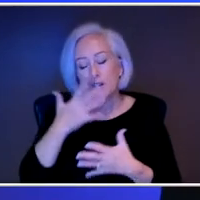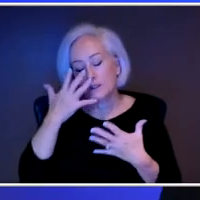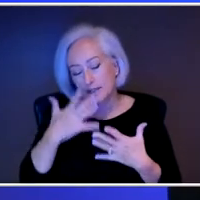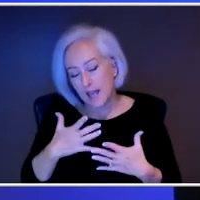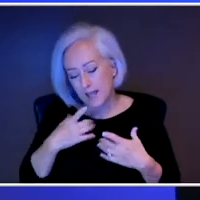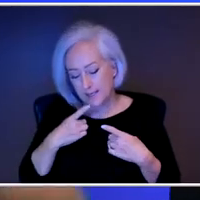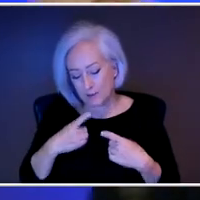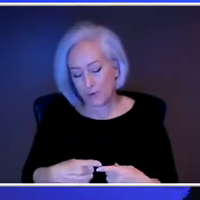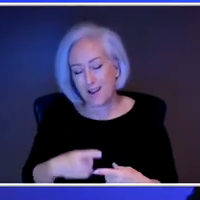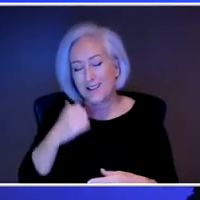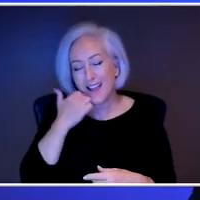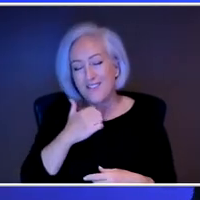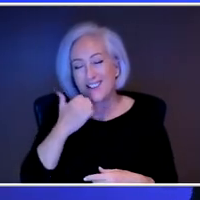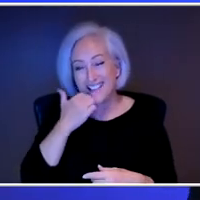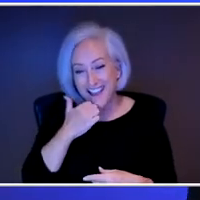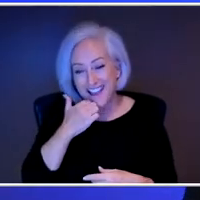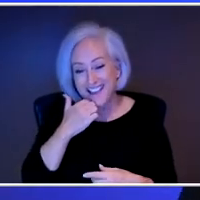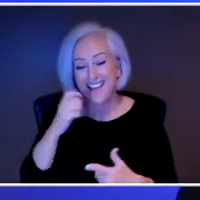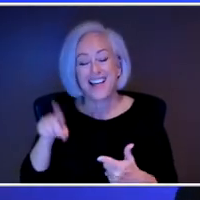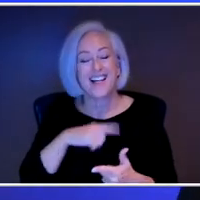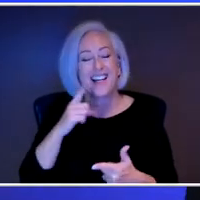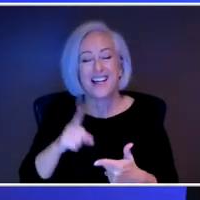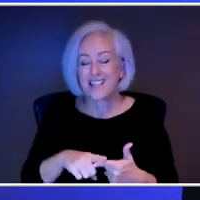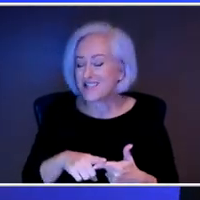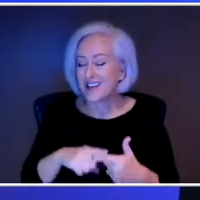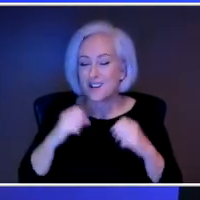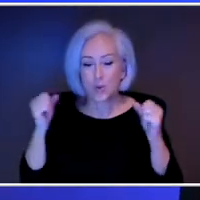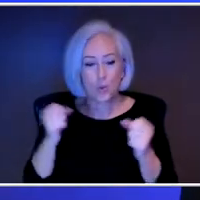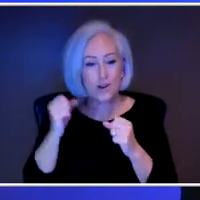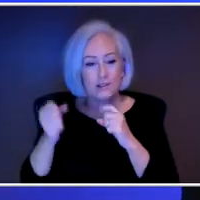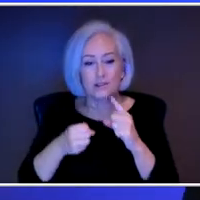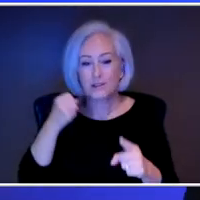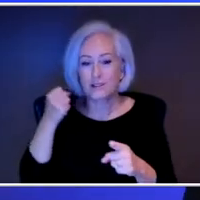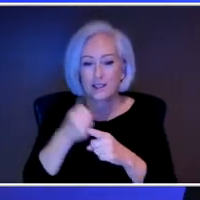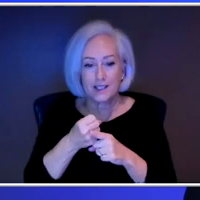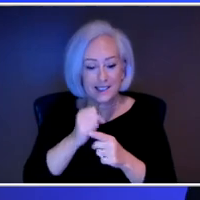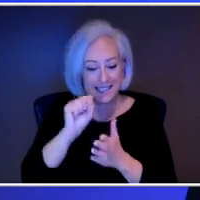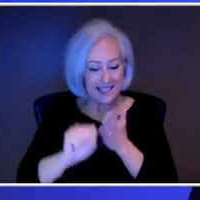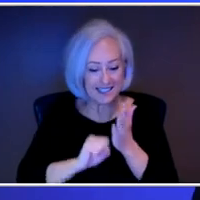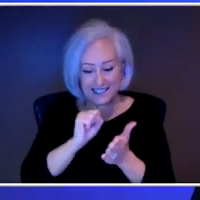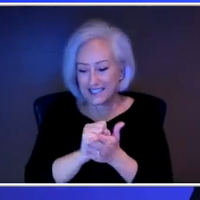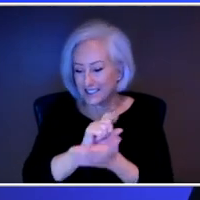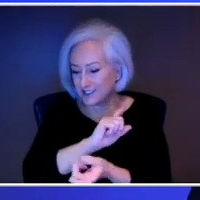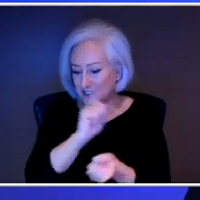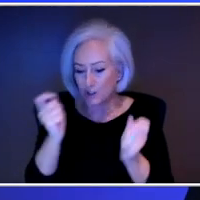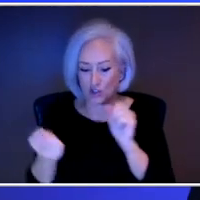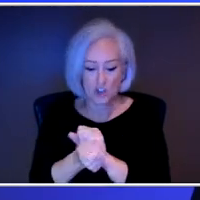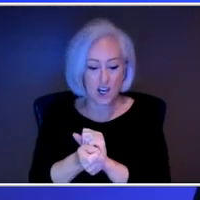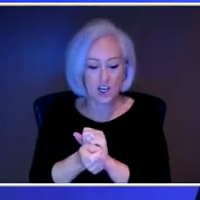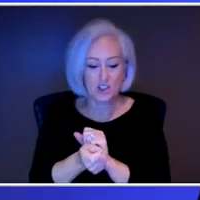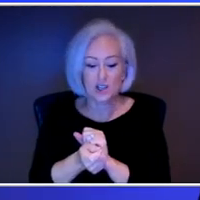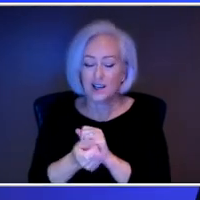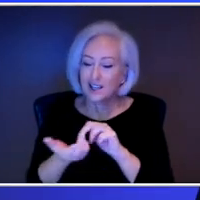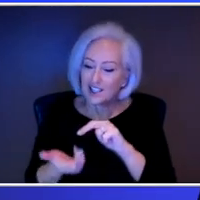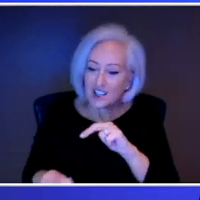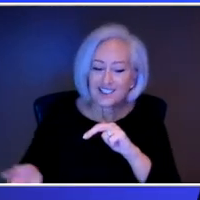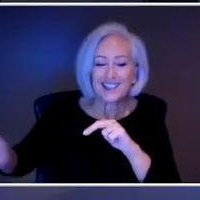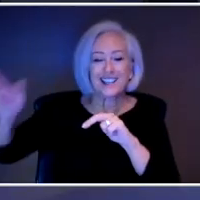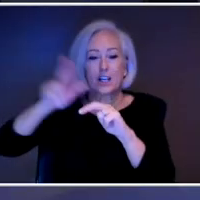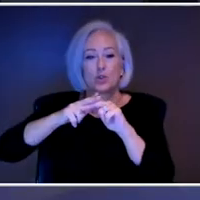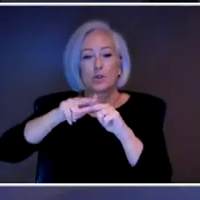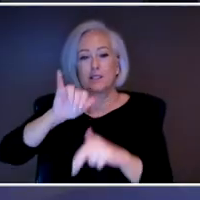shift is like somebody throws another 50 pounds on it. Sure. you're like, oh, you know, and it becomes too much. It breaks you down. It's like Yeah.